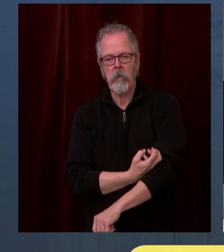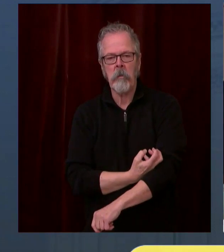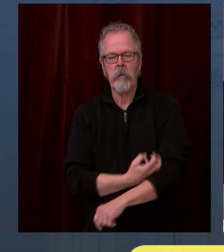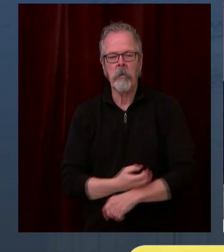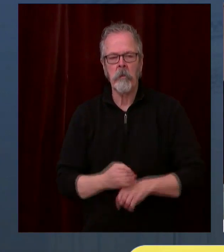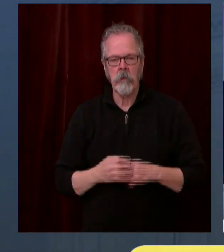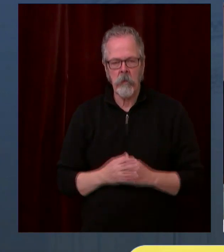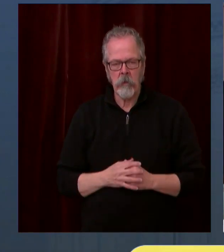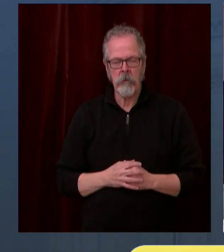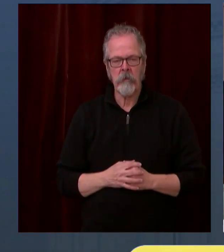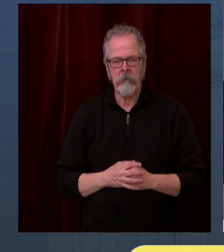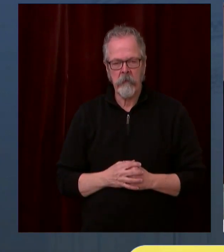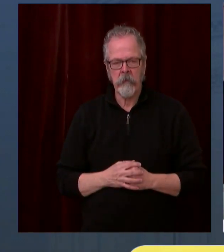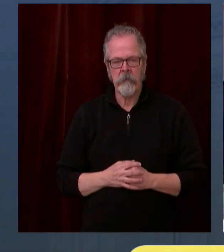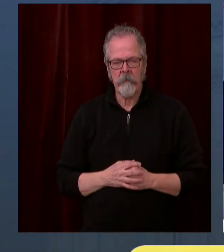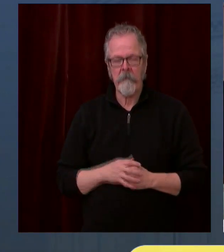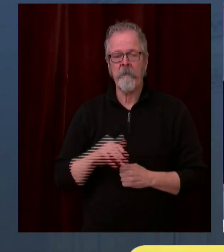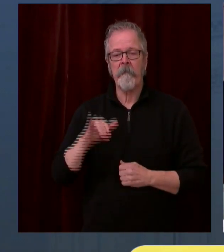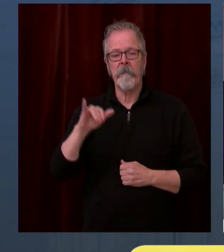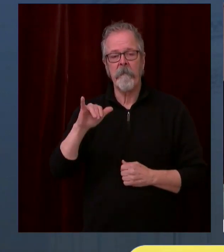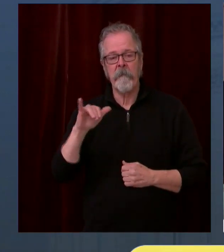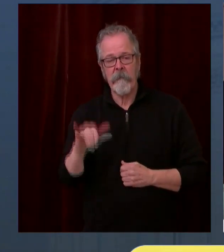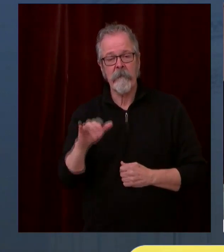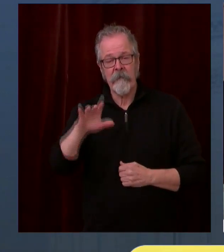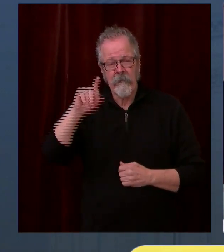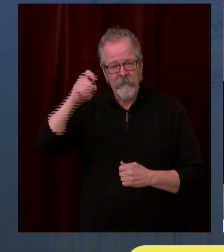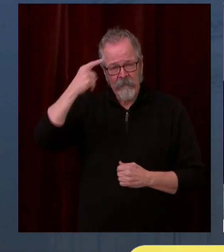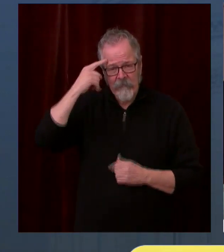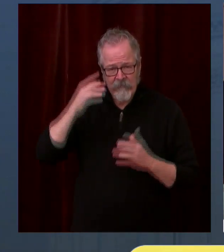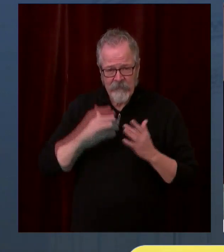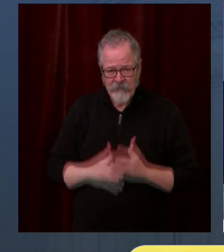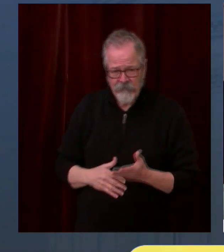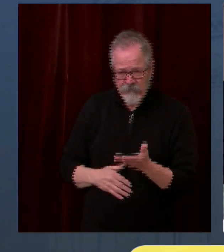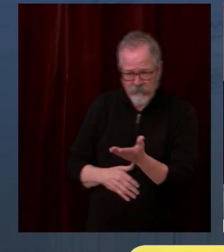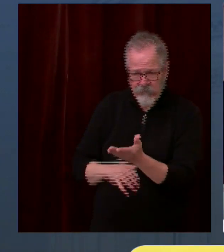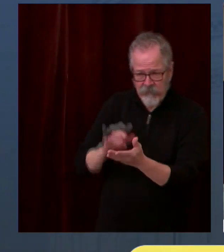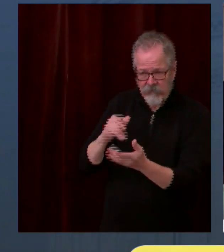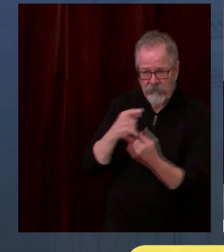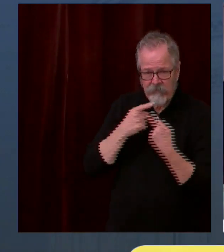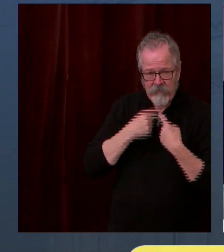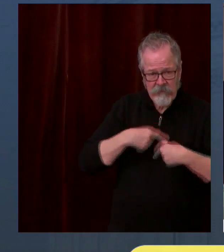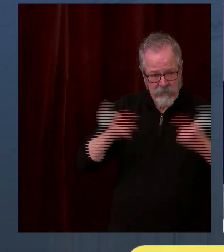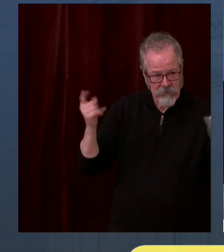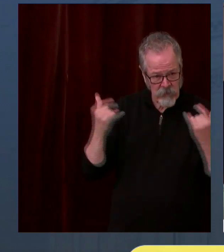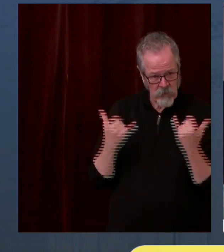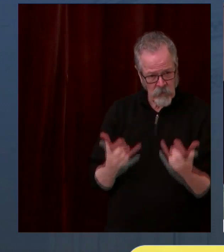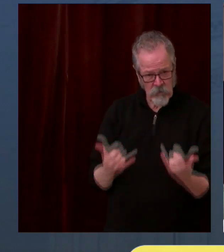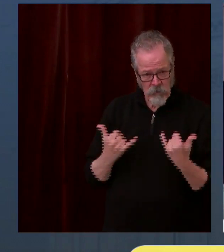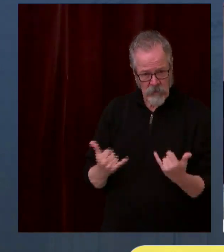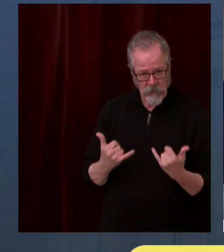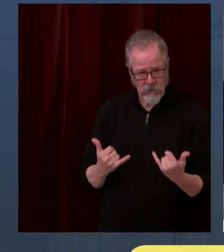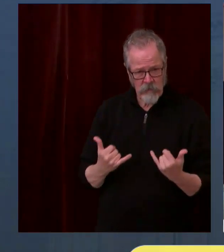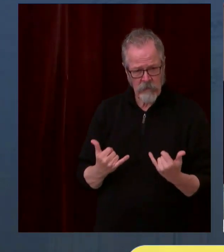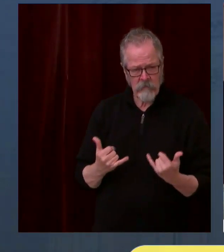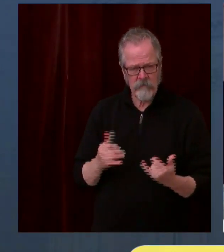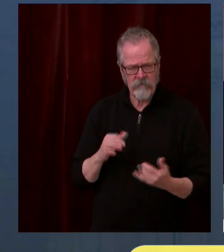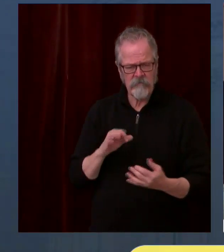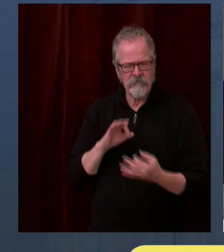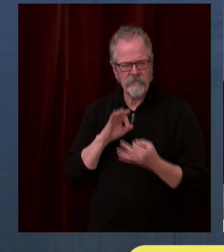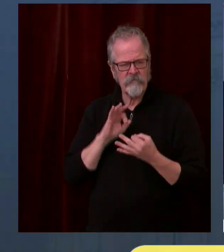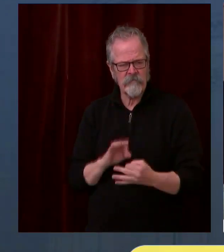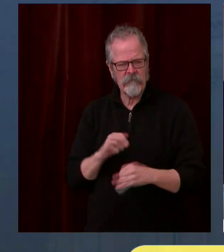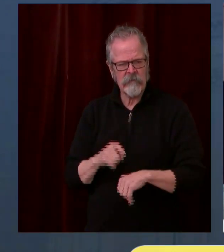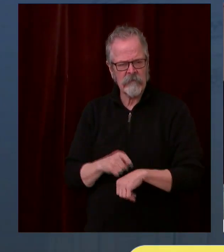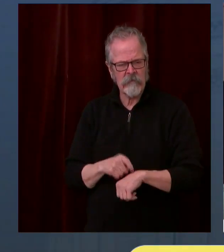brilliant for you to make this announcement today on the day that across this nation, we pause to